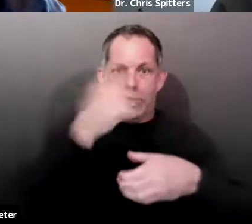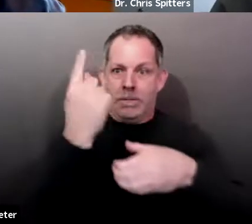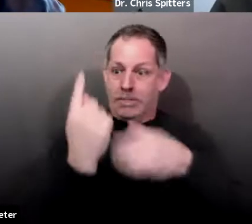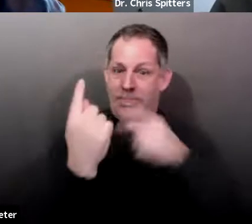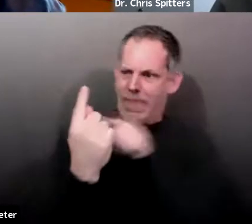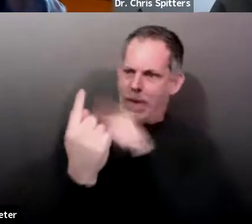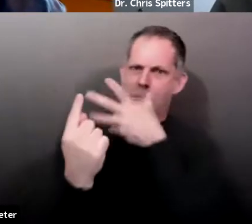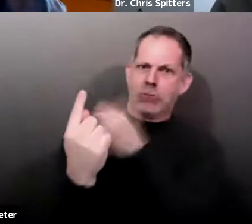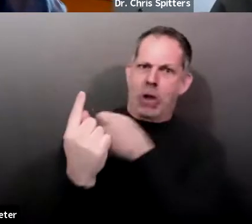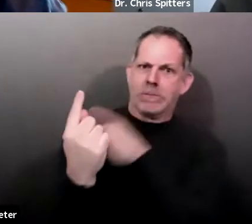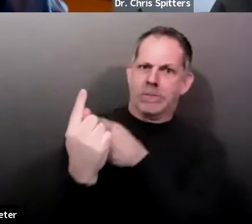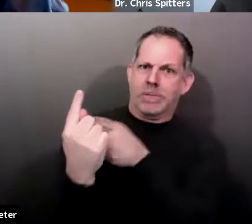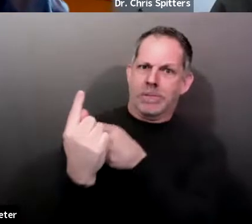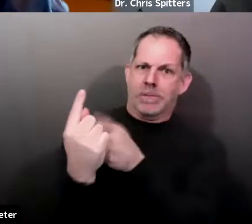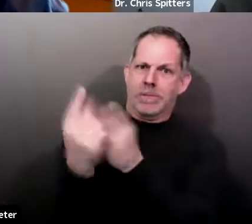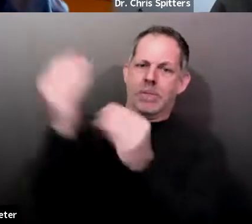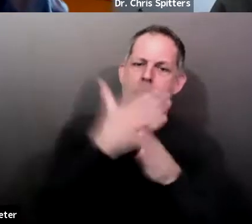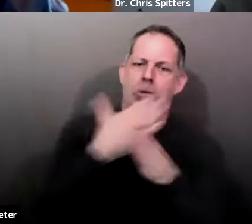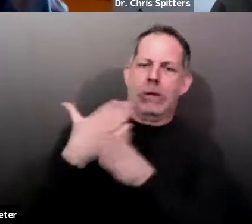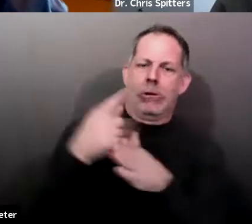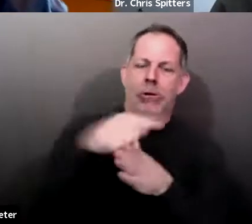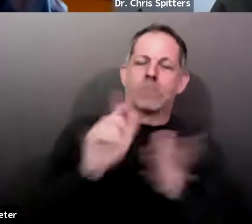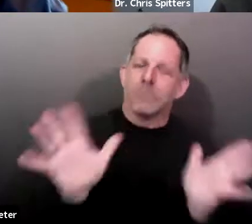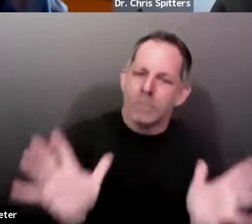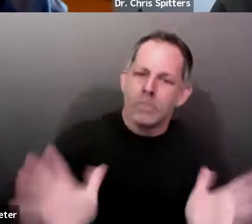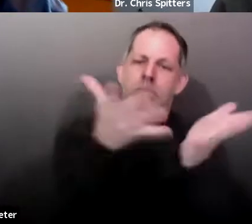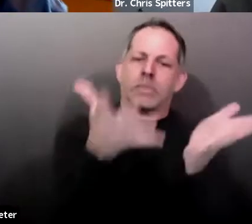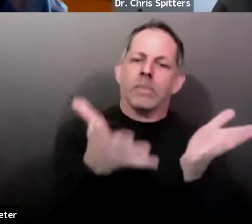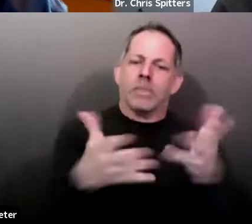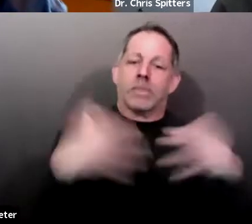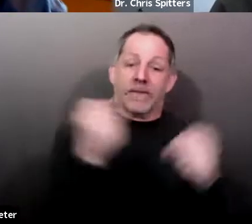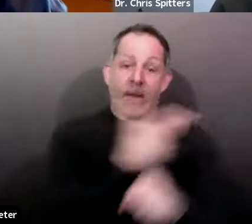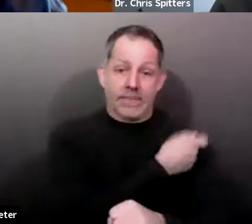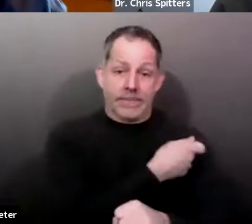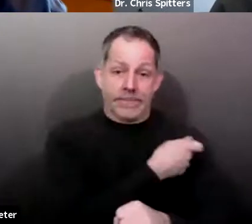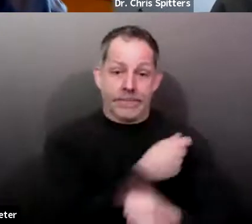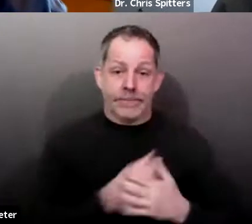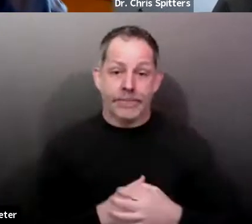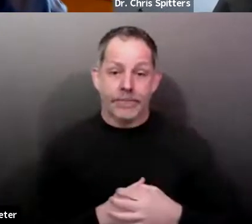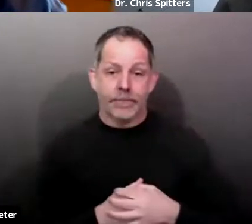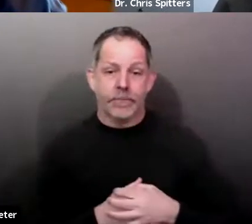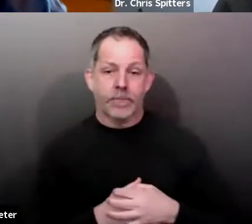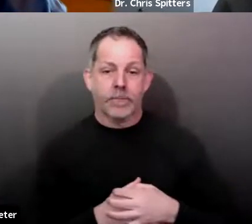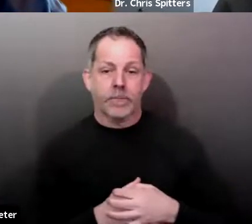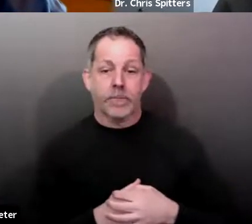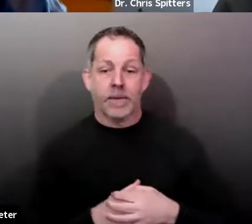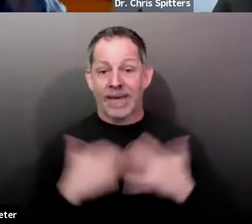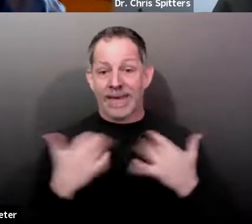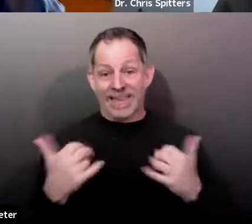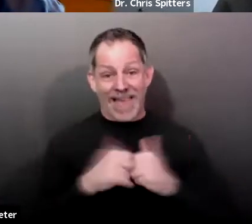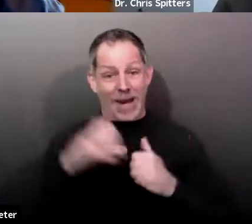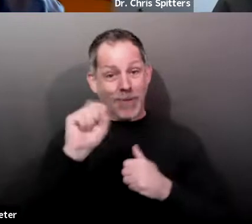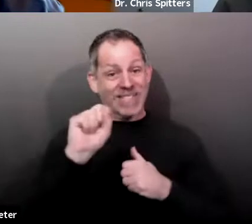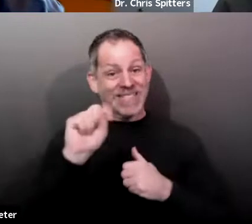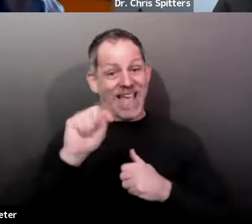strong emphasis. So with St. Patrick's Day this week, are we worried about another holiday spread?